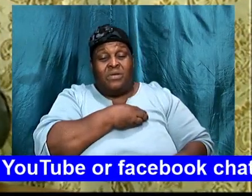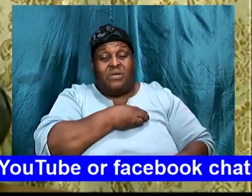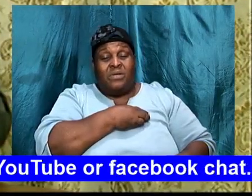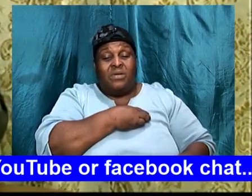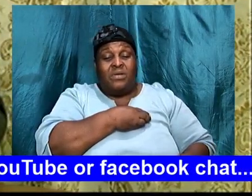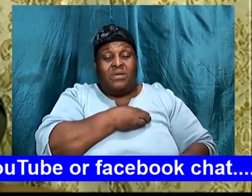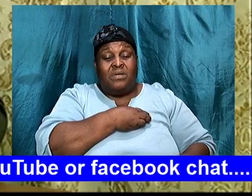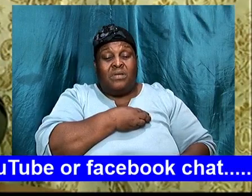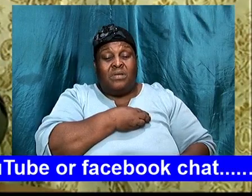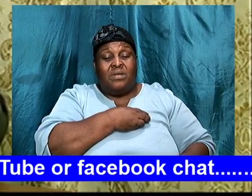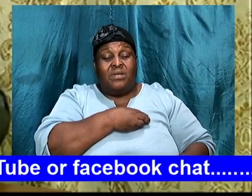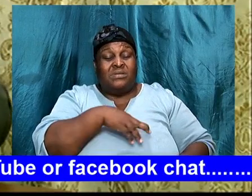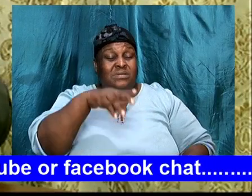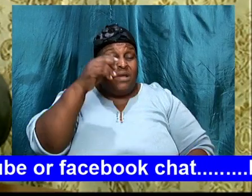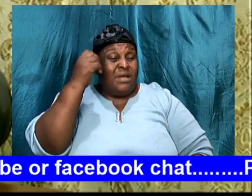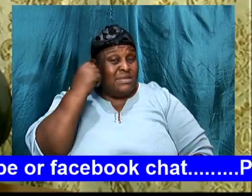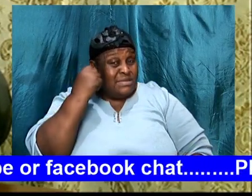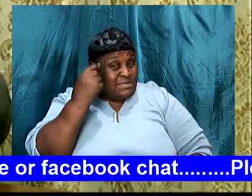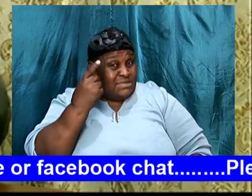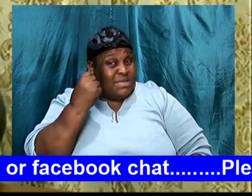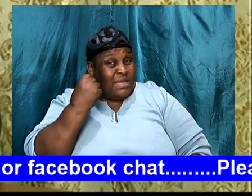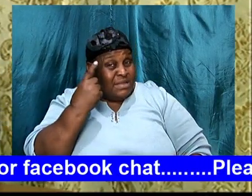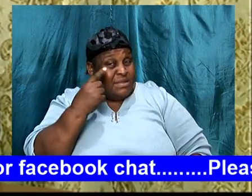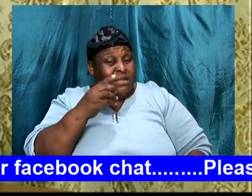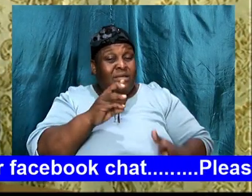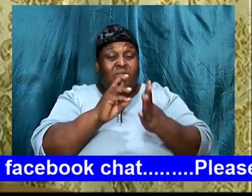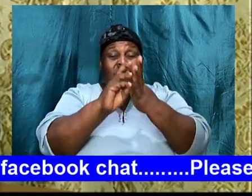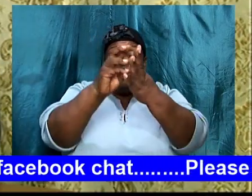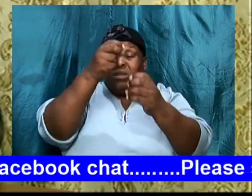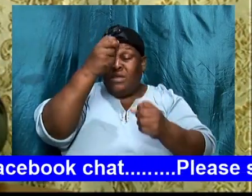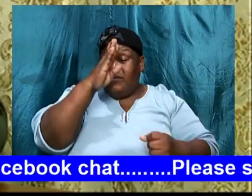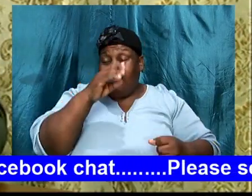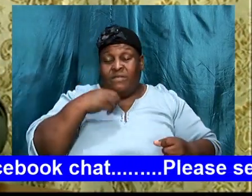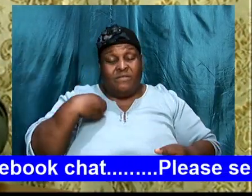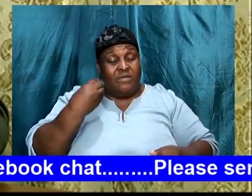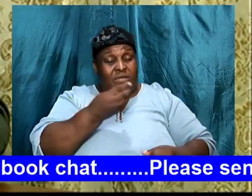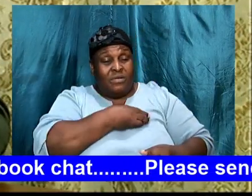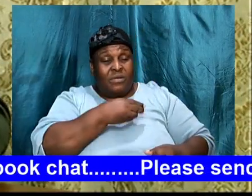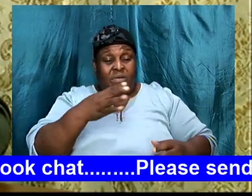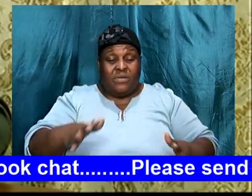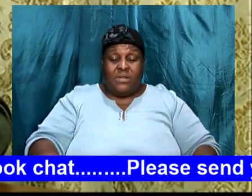for us, understanding, the will of God, for our lives,